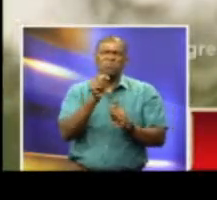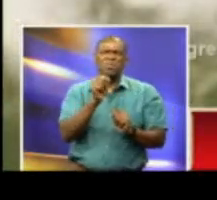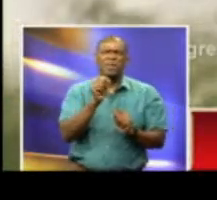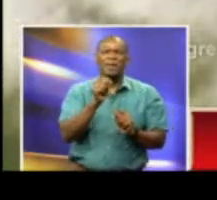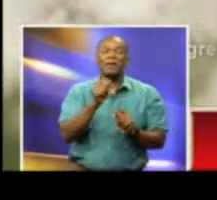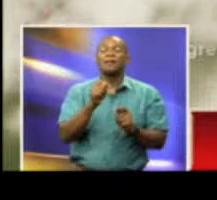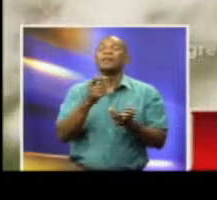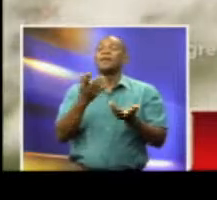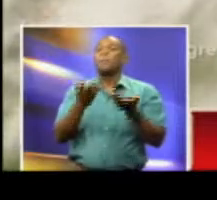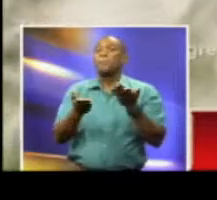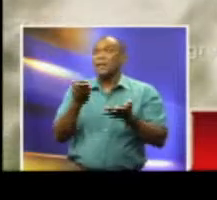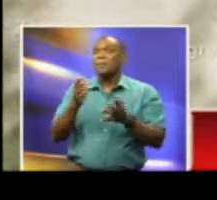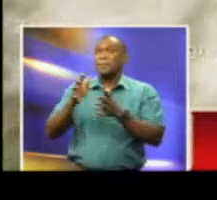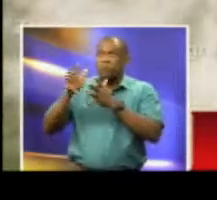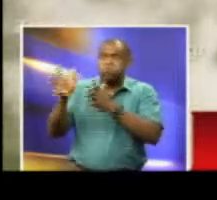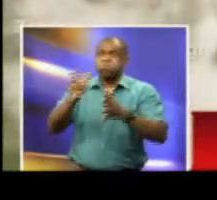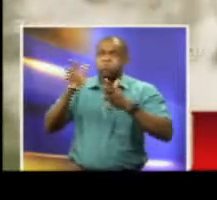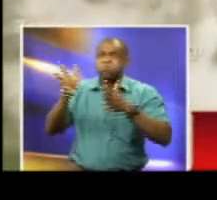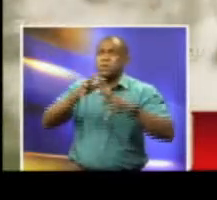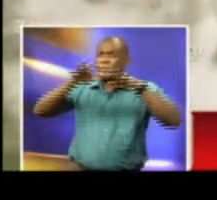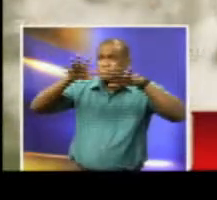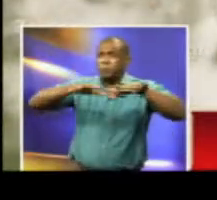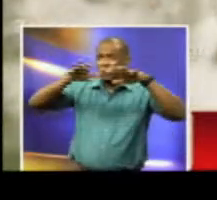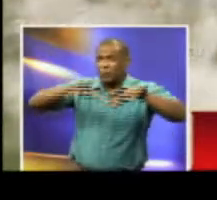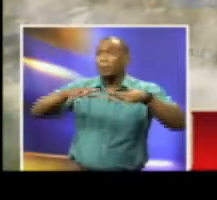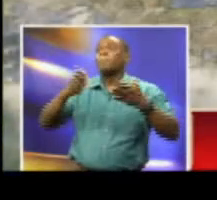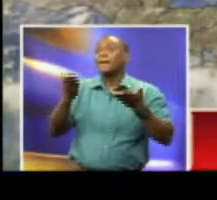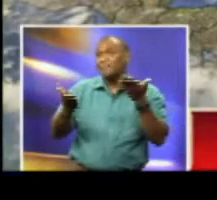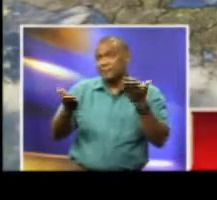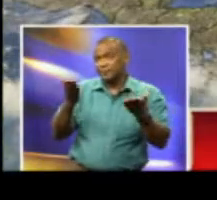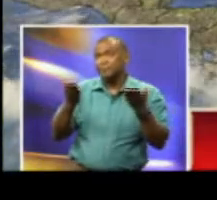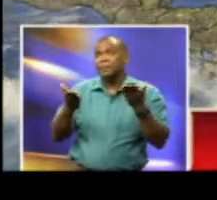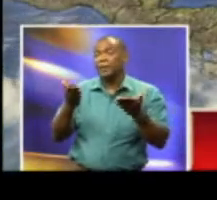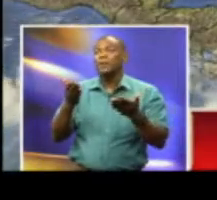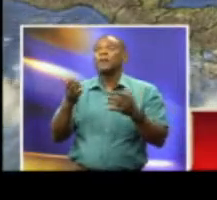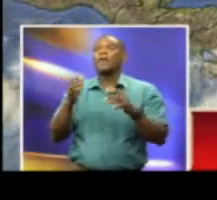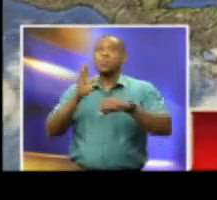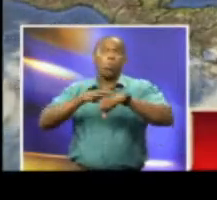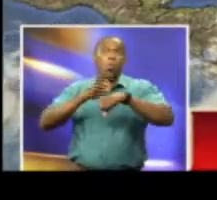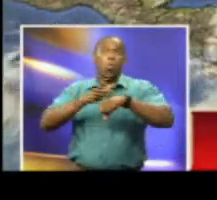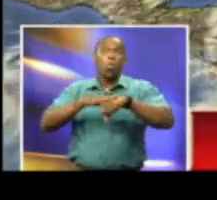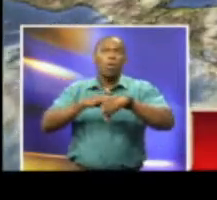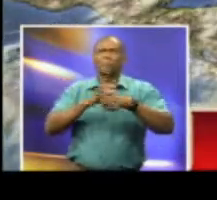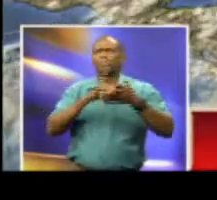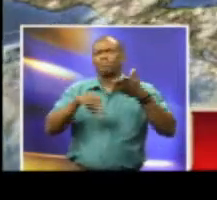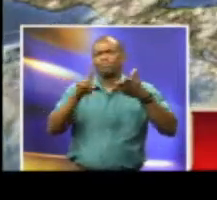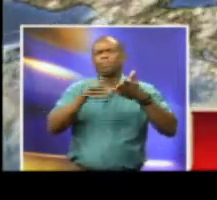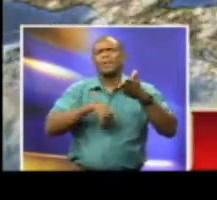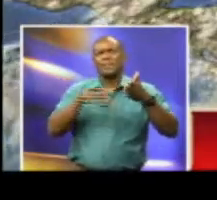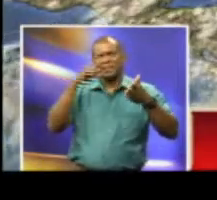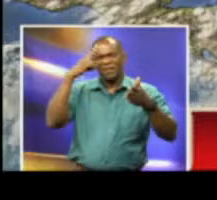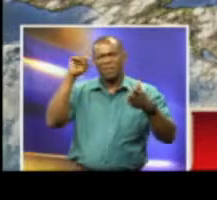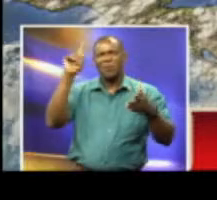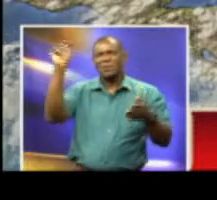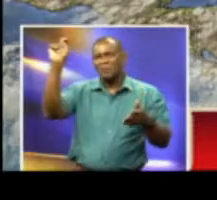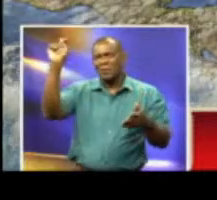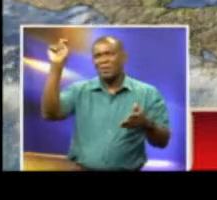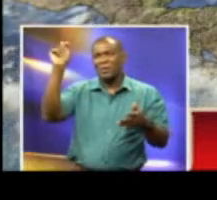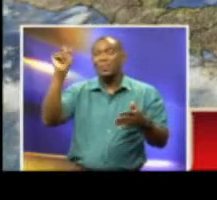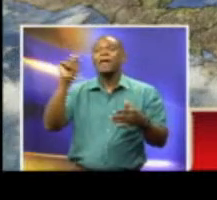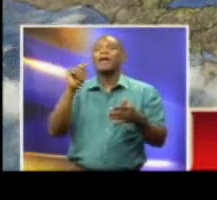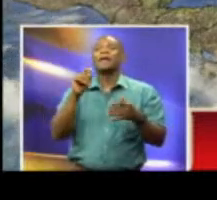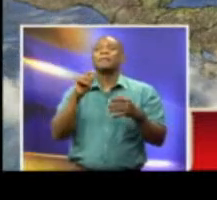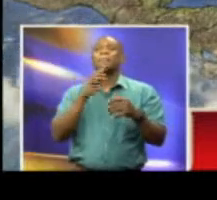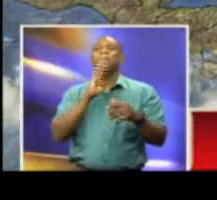flooding may accompany heavy showers and thunderstorms. The Met Office has discontinued the tropical storm warning for Tobago and adverse weather alert for